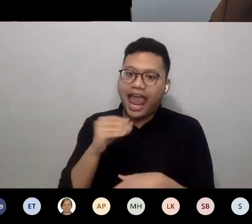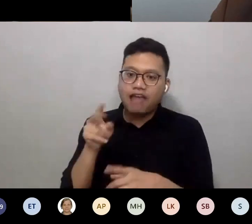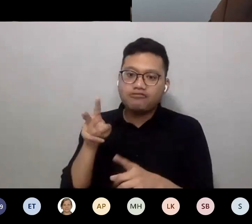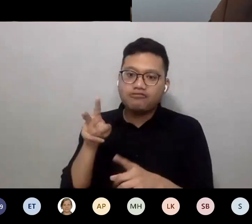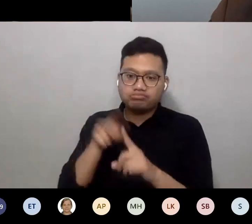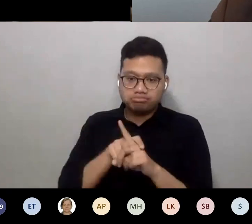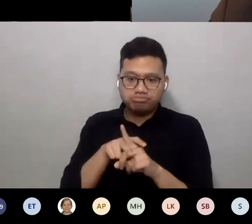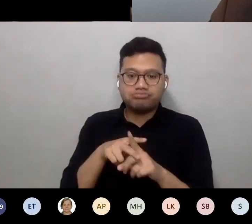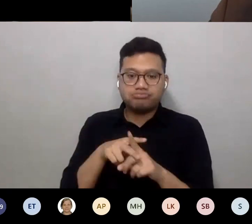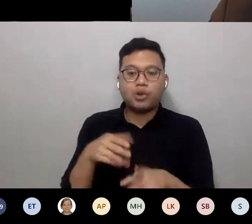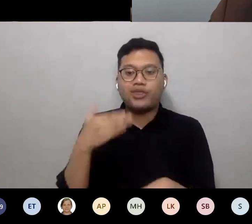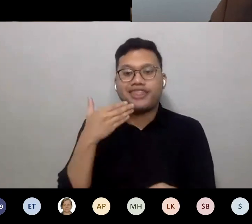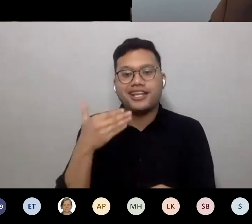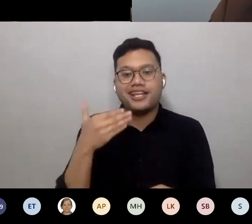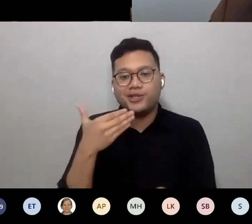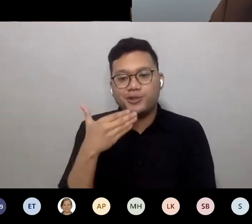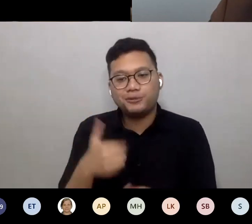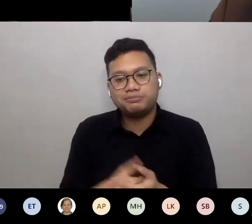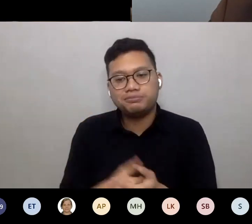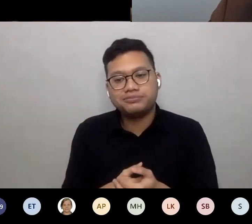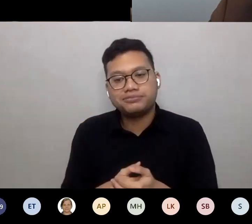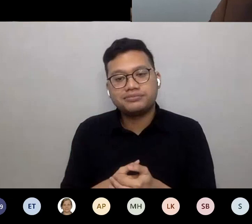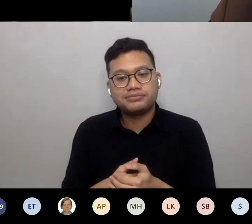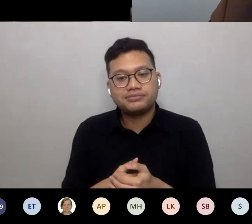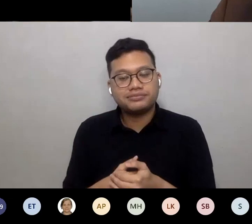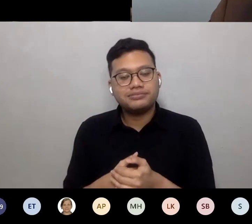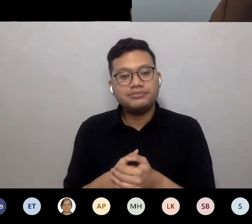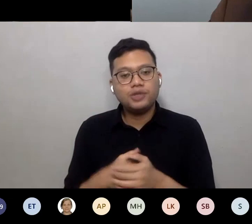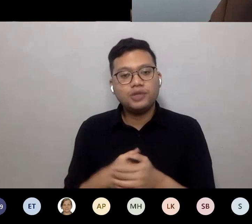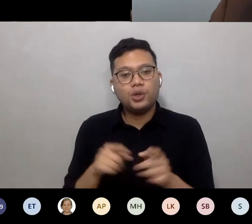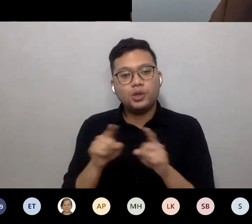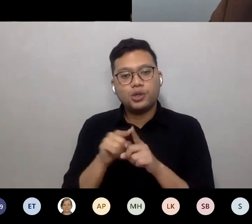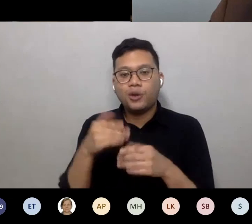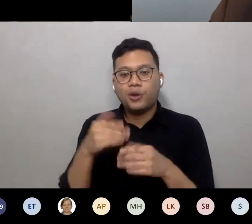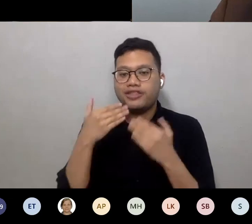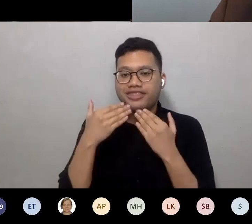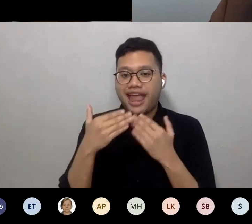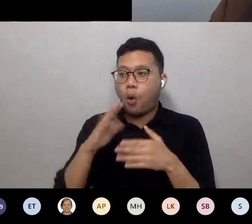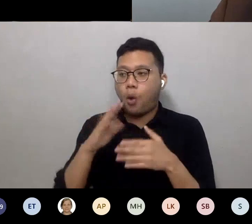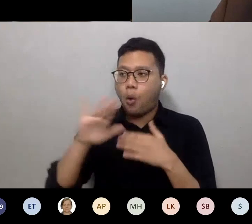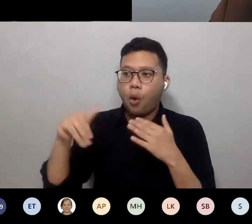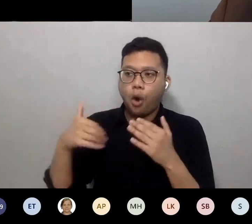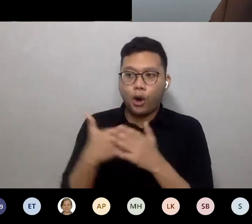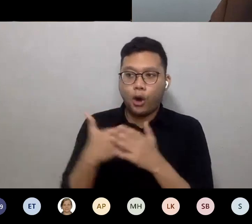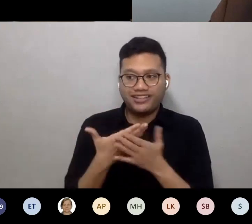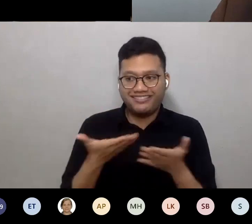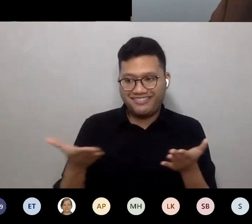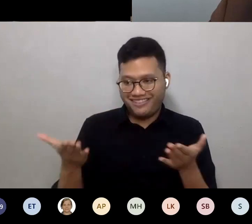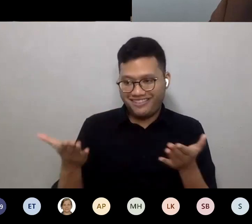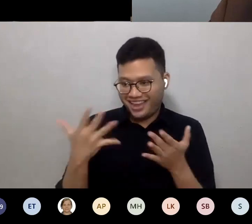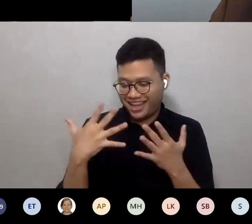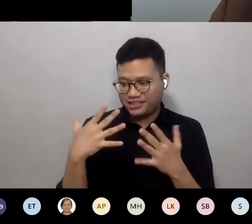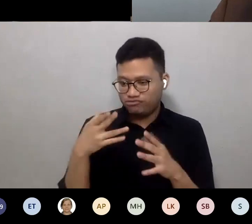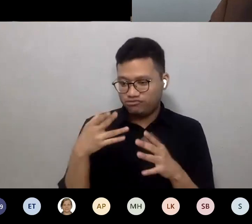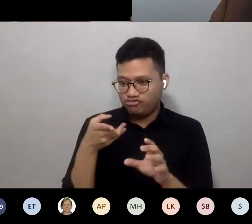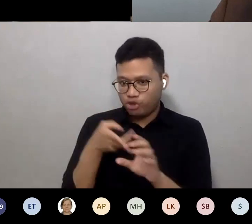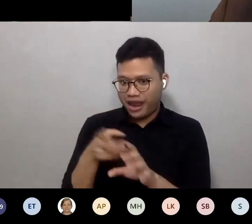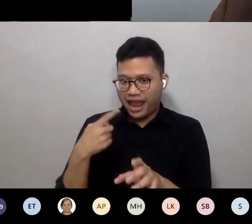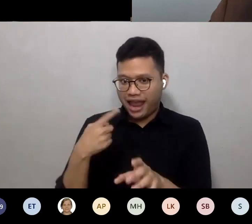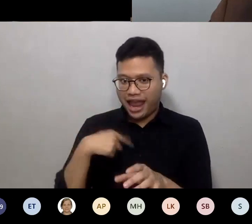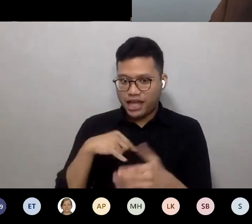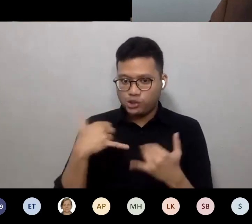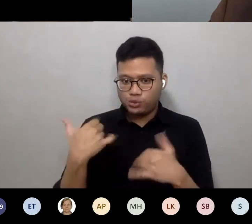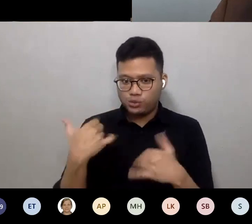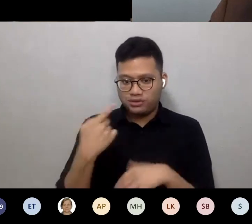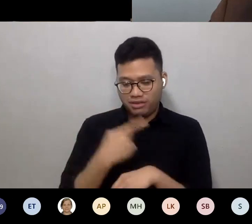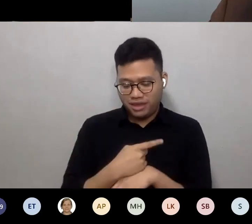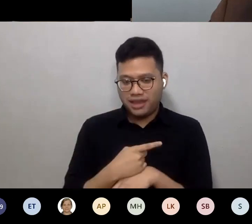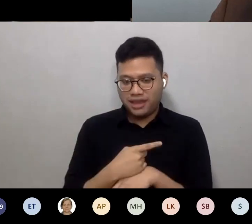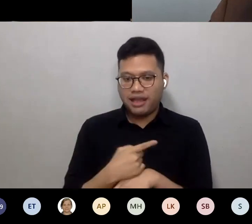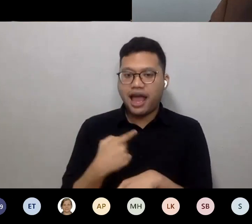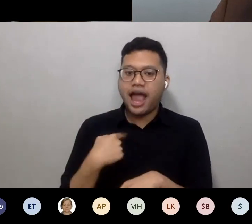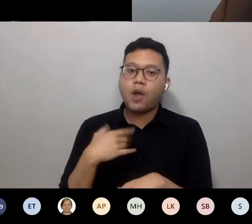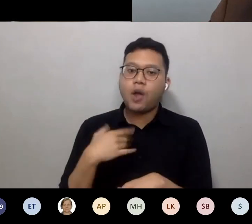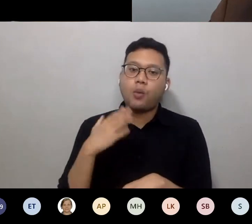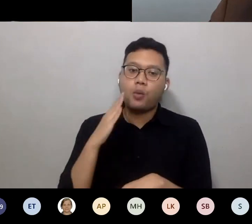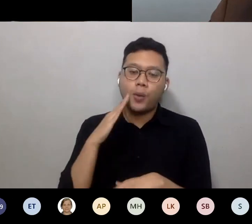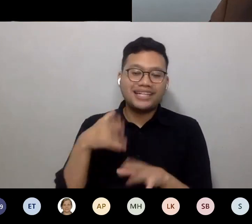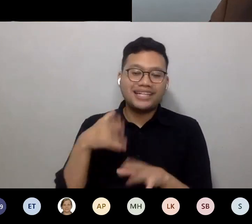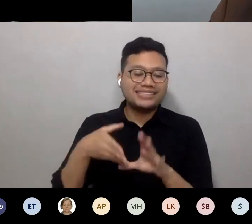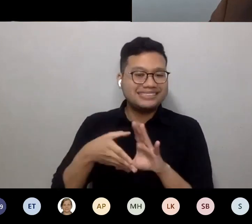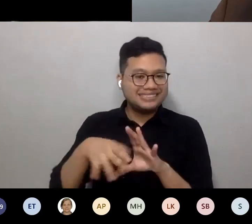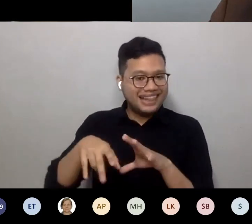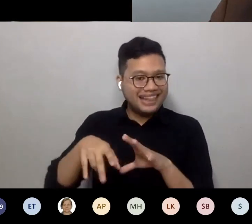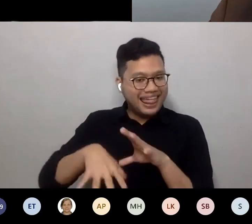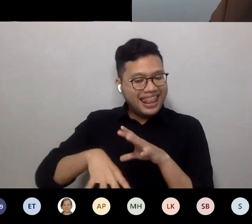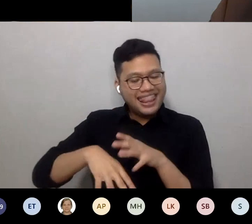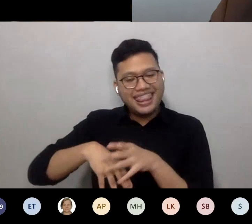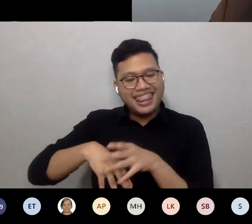you very much. And many thanks to everybody who's joined us today. I'm sure that you'll all be leaving this session with